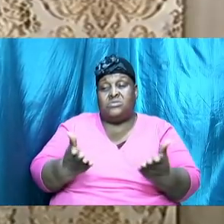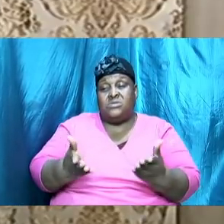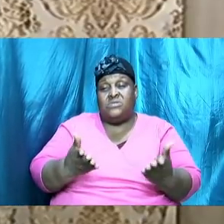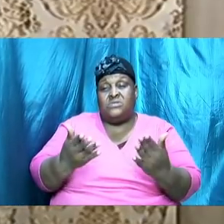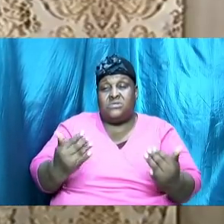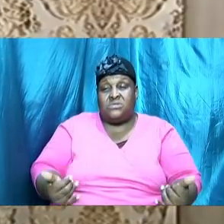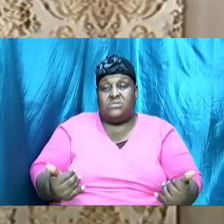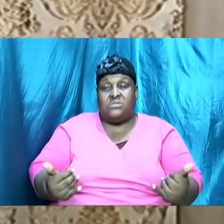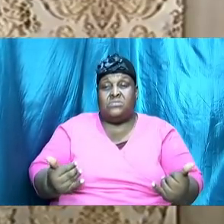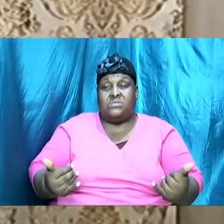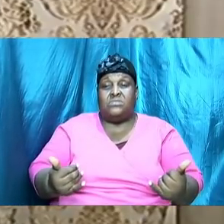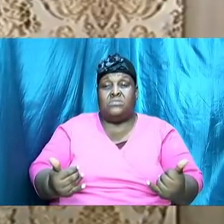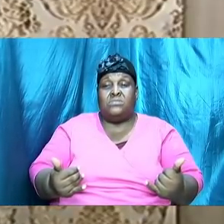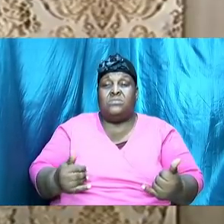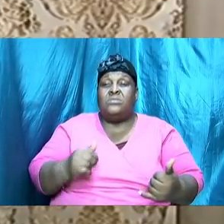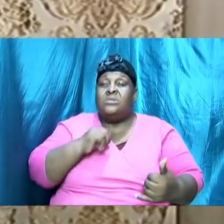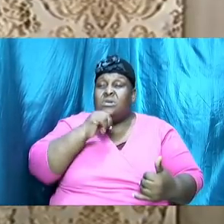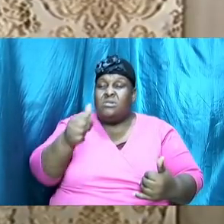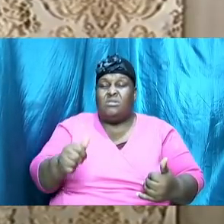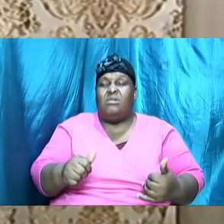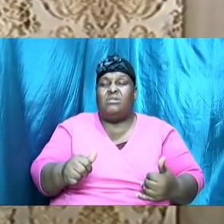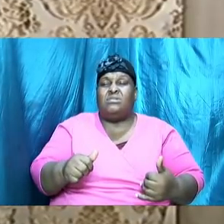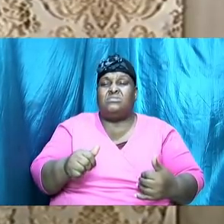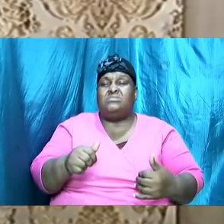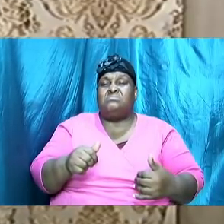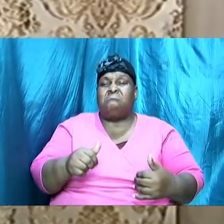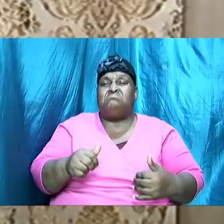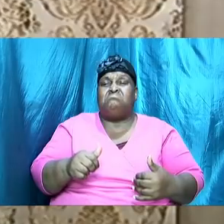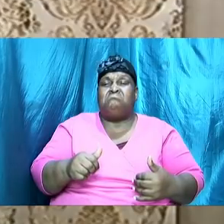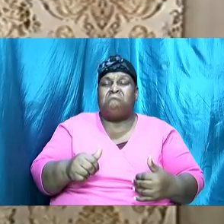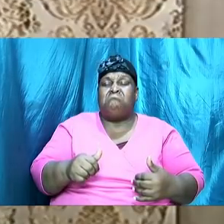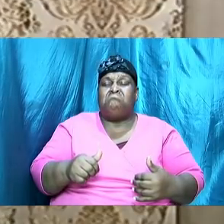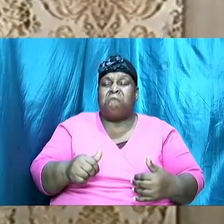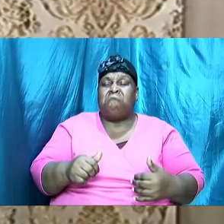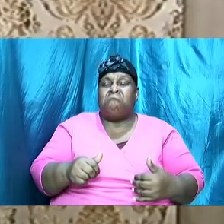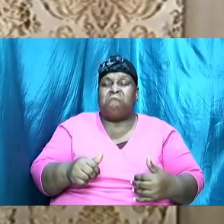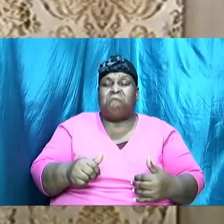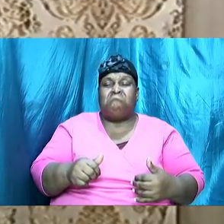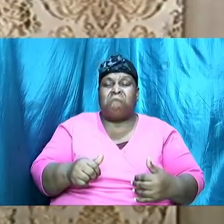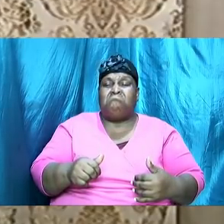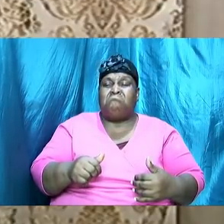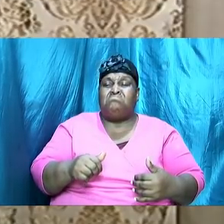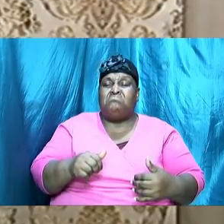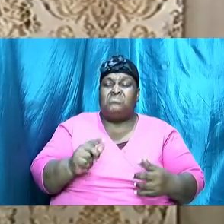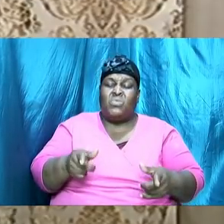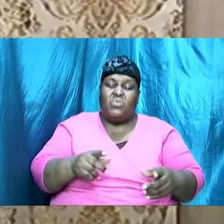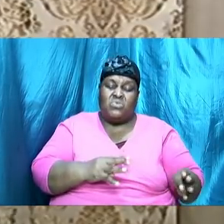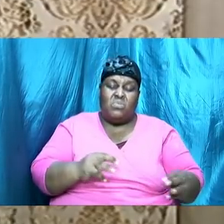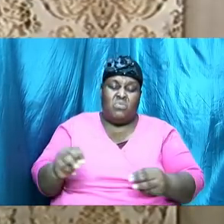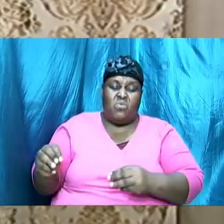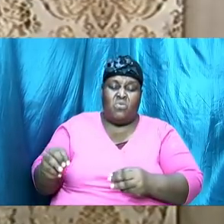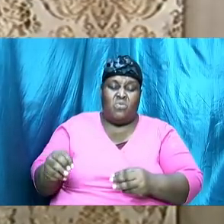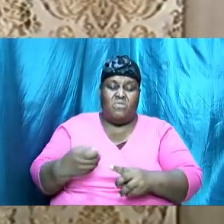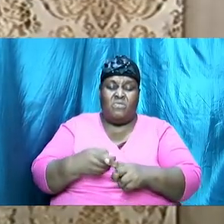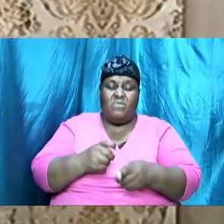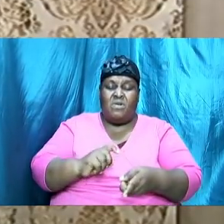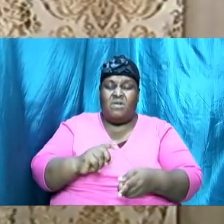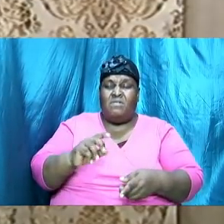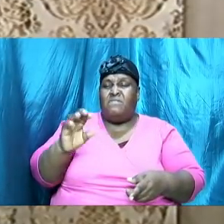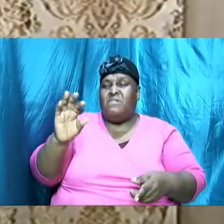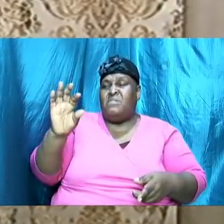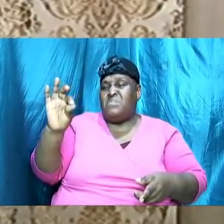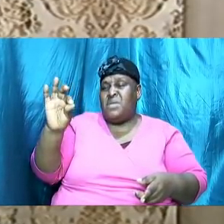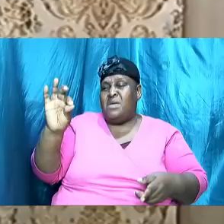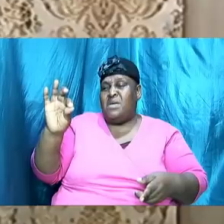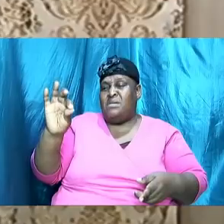not bother to remove it from nine o'clock which is the time that we have normally had our first service and then put it to 10